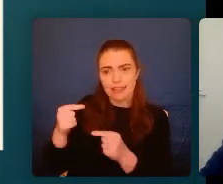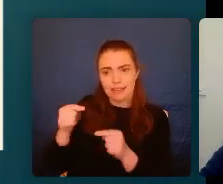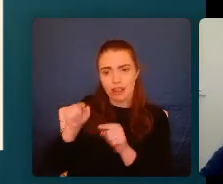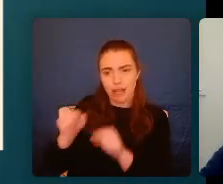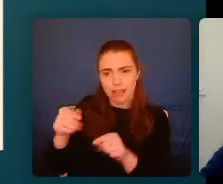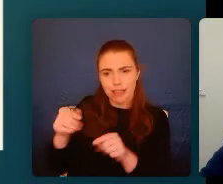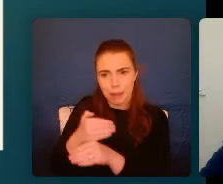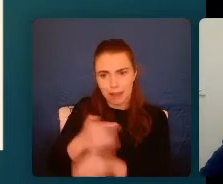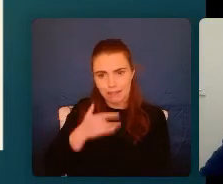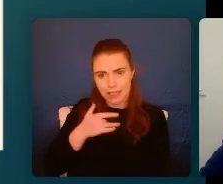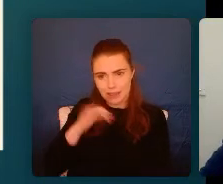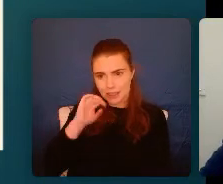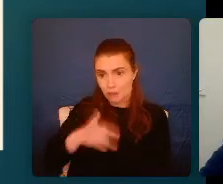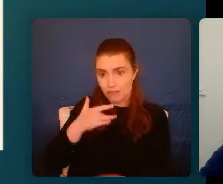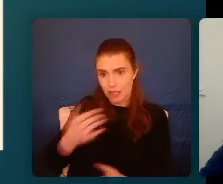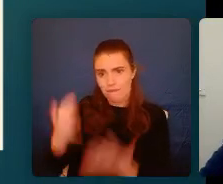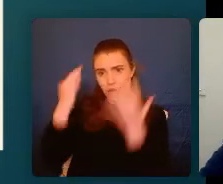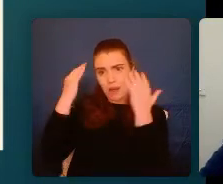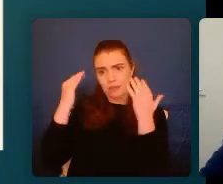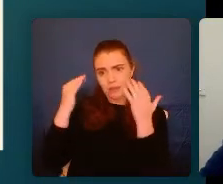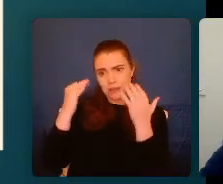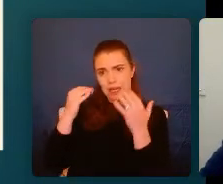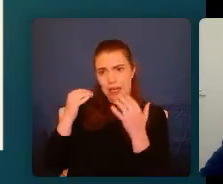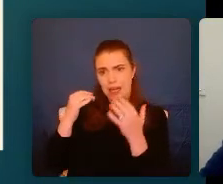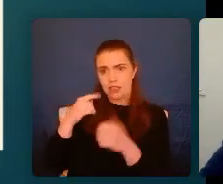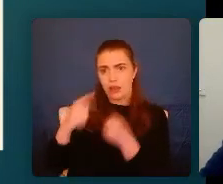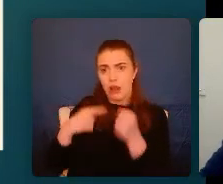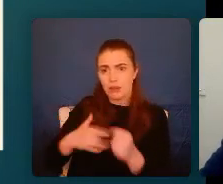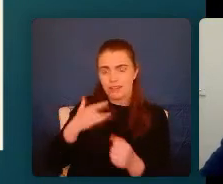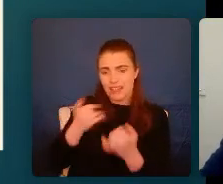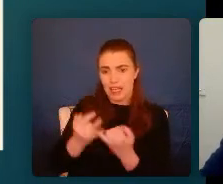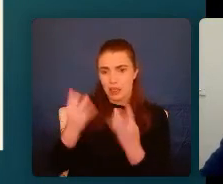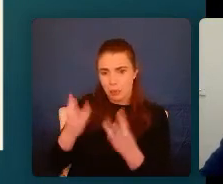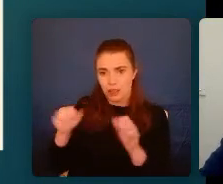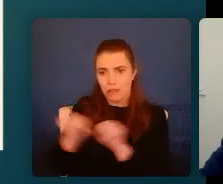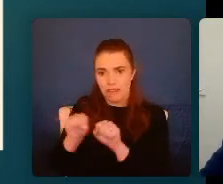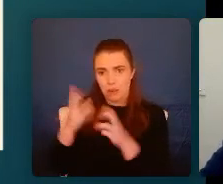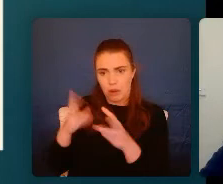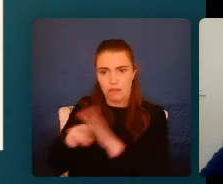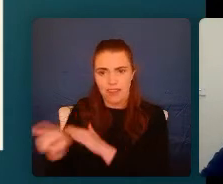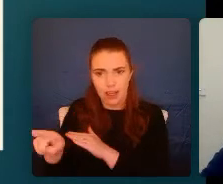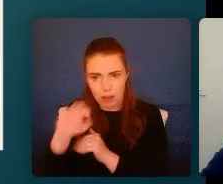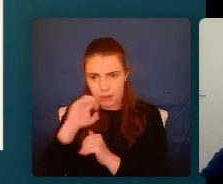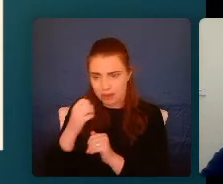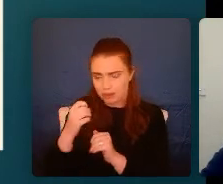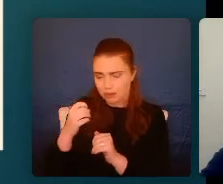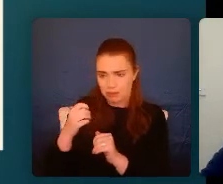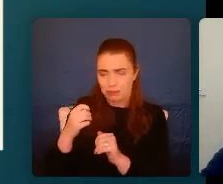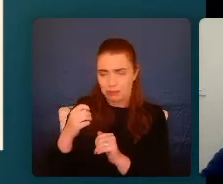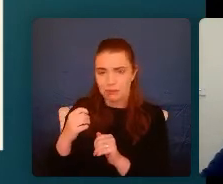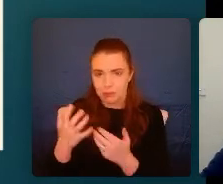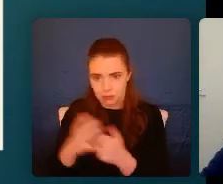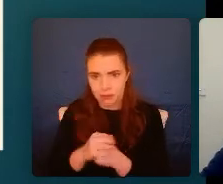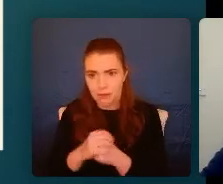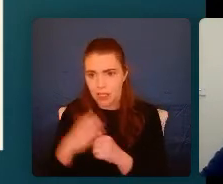very, very overwhelmed and their instinct is constantly to fight or to run away. We also see the opposite effect that the overwhelming